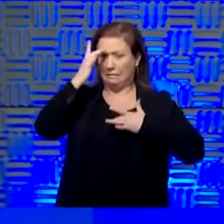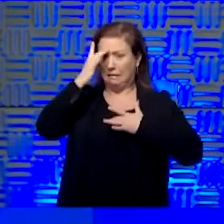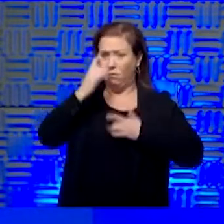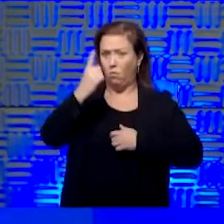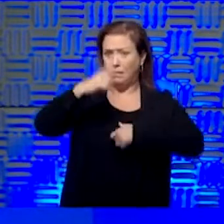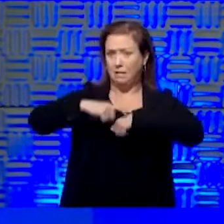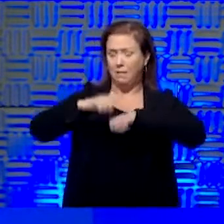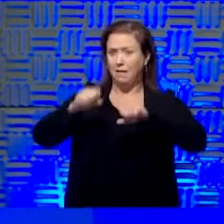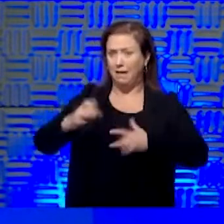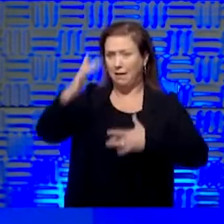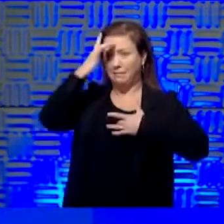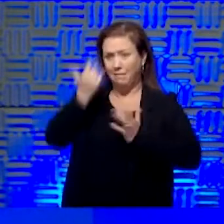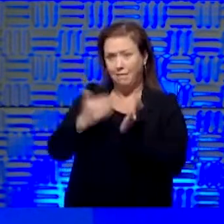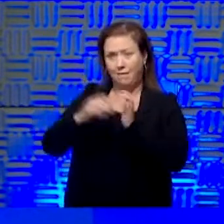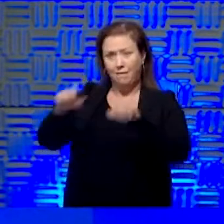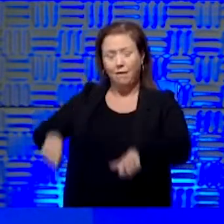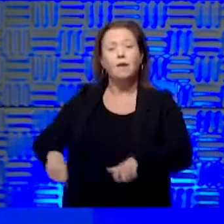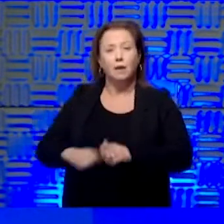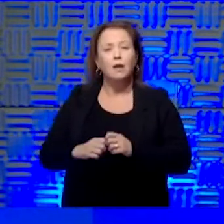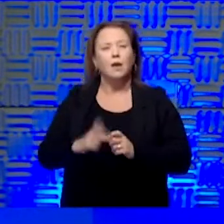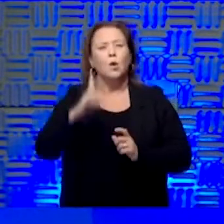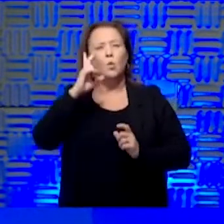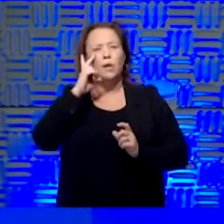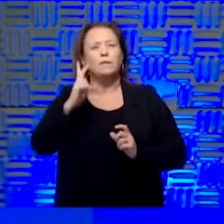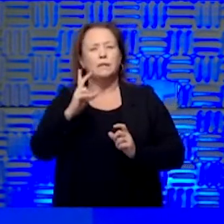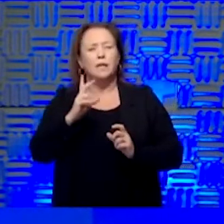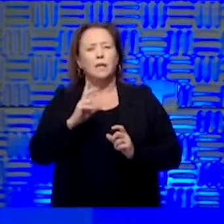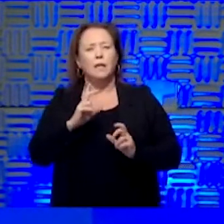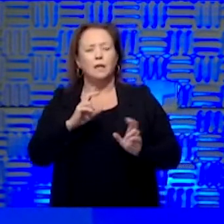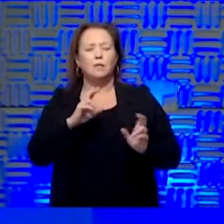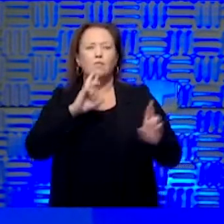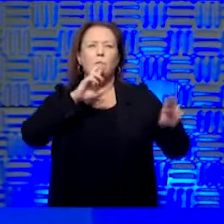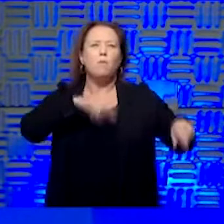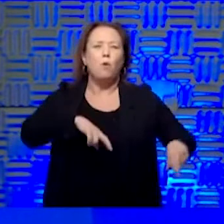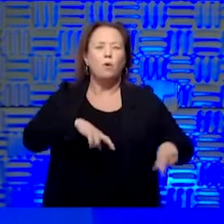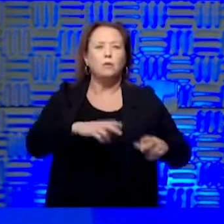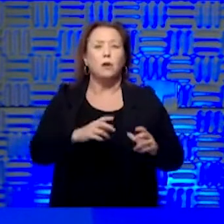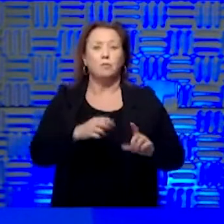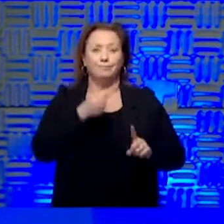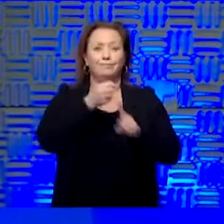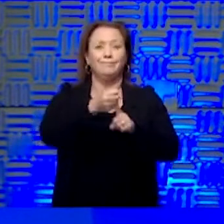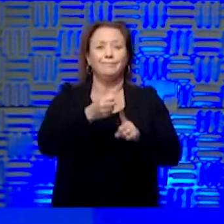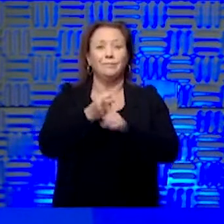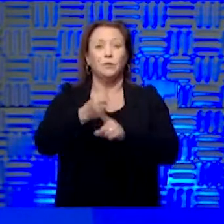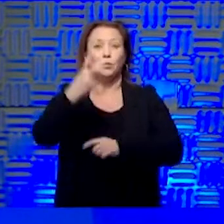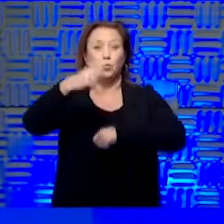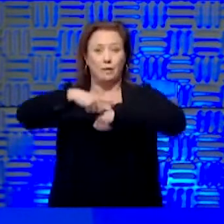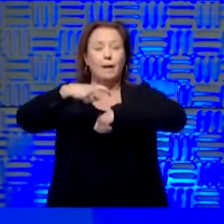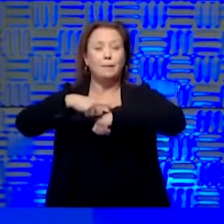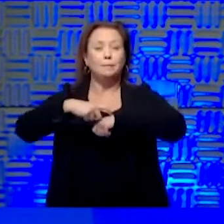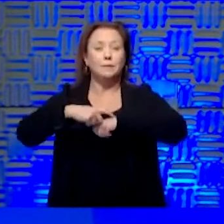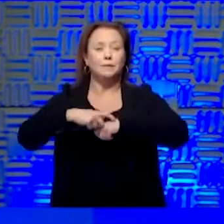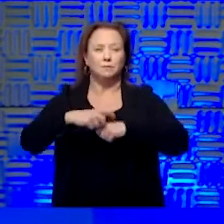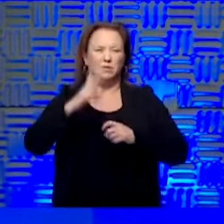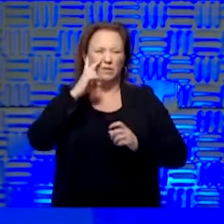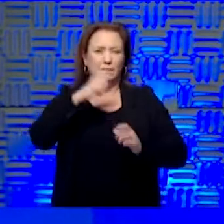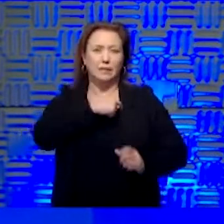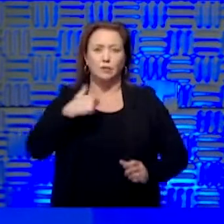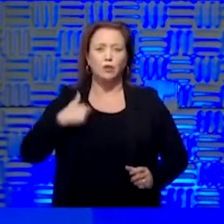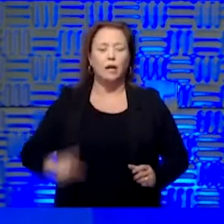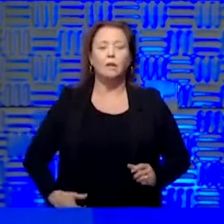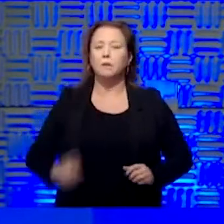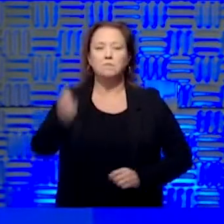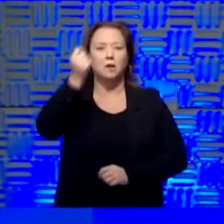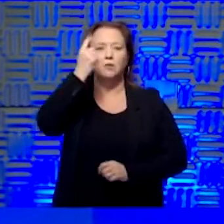We've seen some reports of people possibly being able to shed the virus or maybe be infected again out of China. We don't know all the